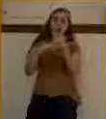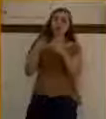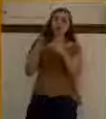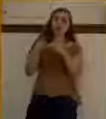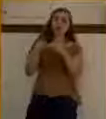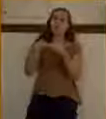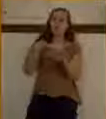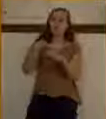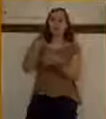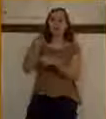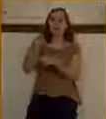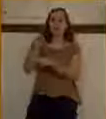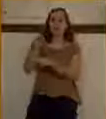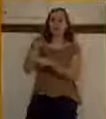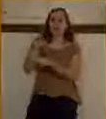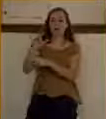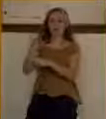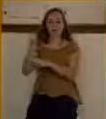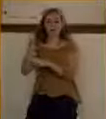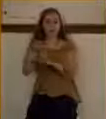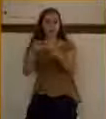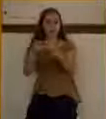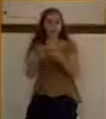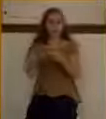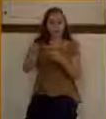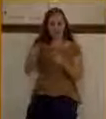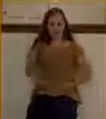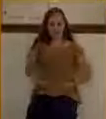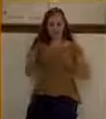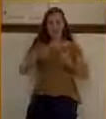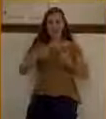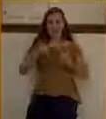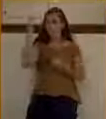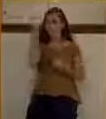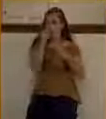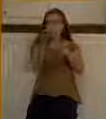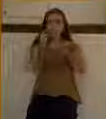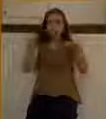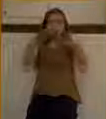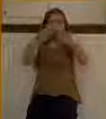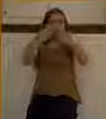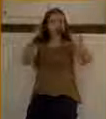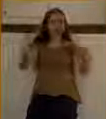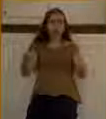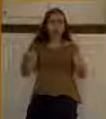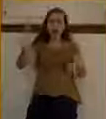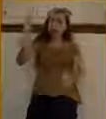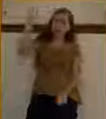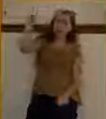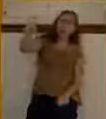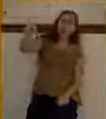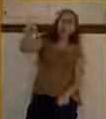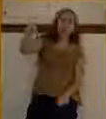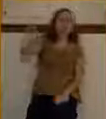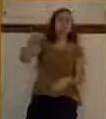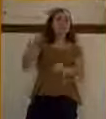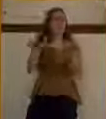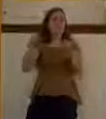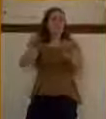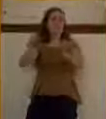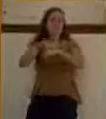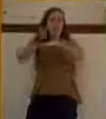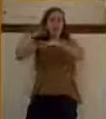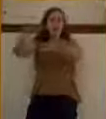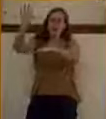a place where he stayed, a beautiful palace on top of a huge mound. We could also say mountain. He also built a